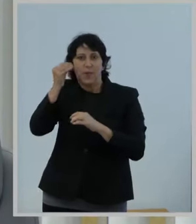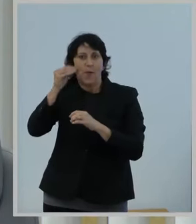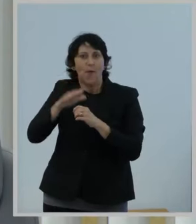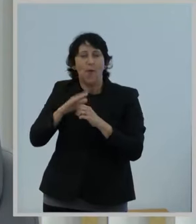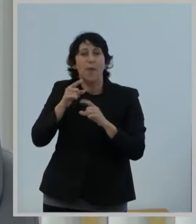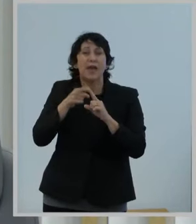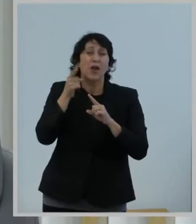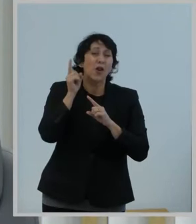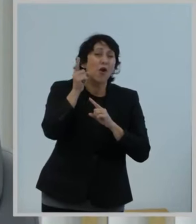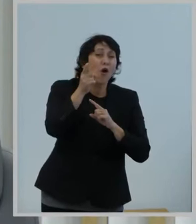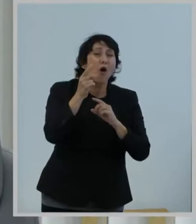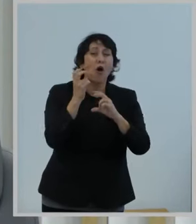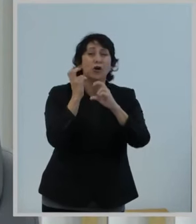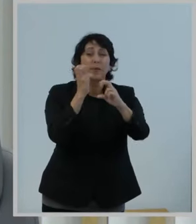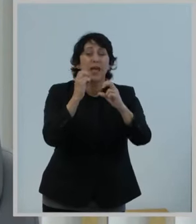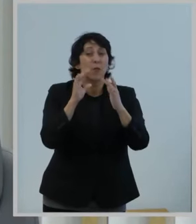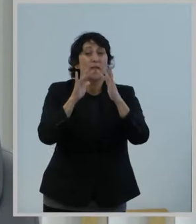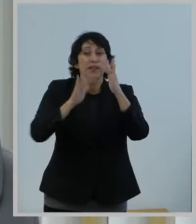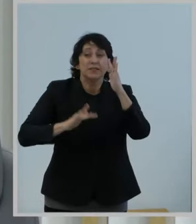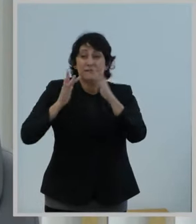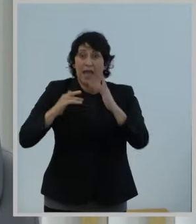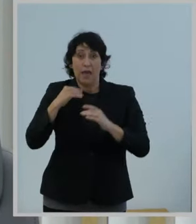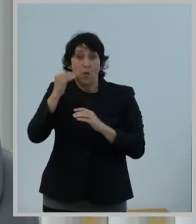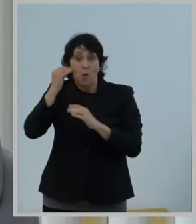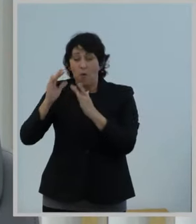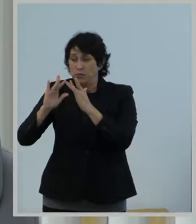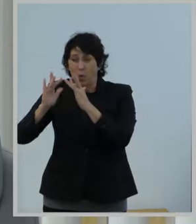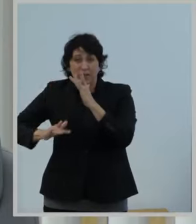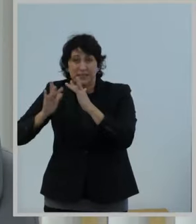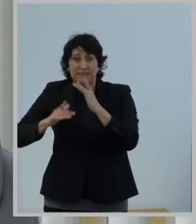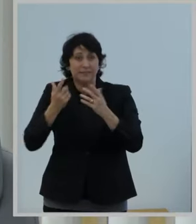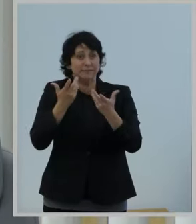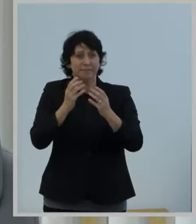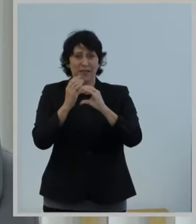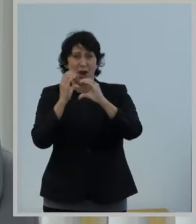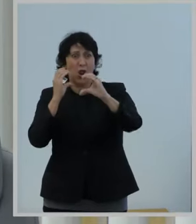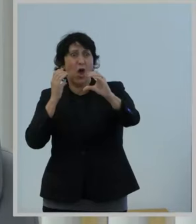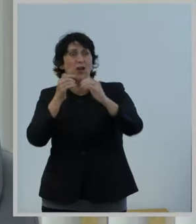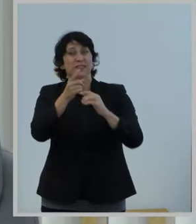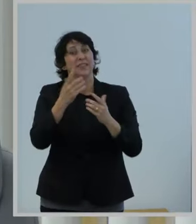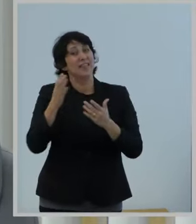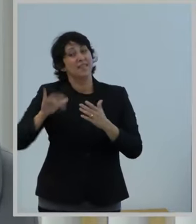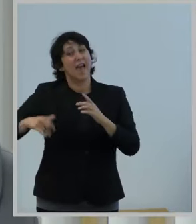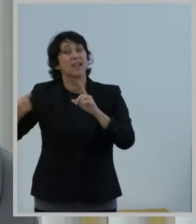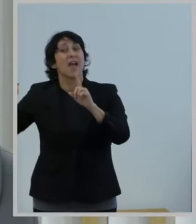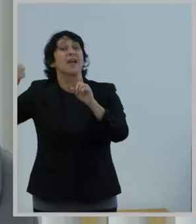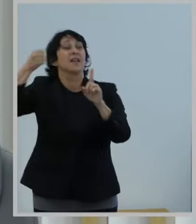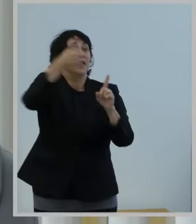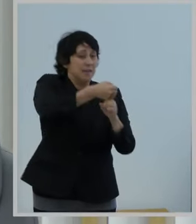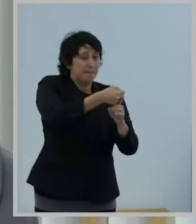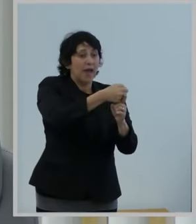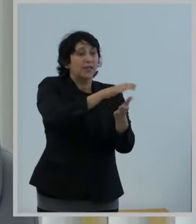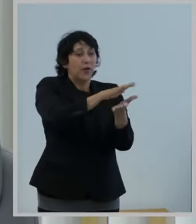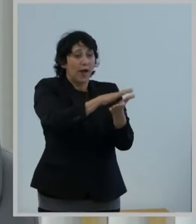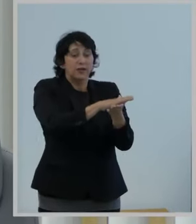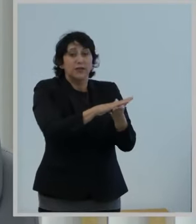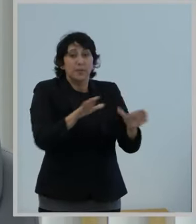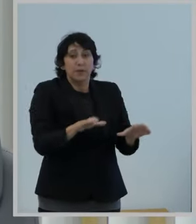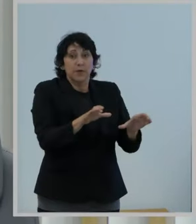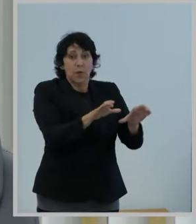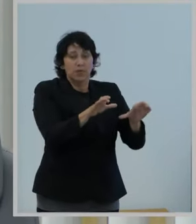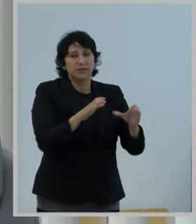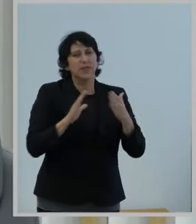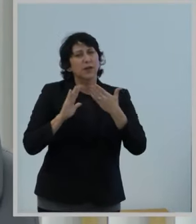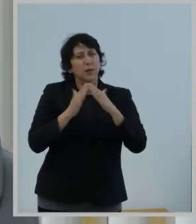commutes and lack of connectivity at home can impact academic performance. And communities that are most